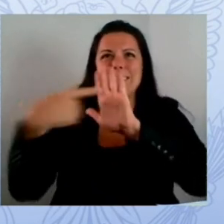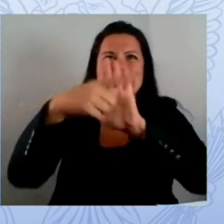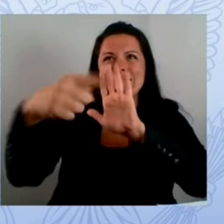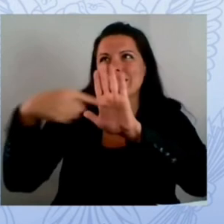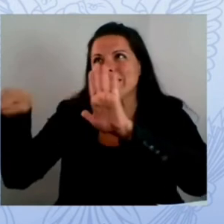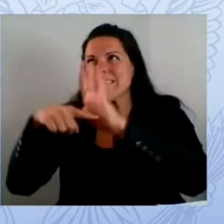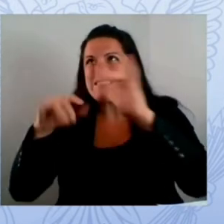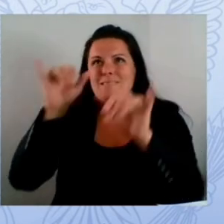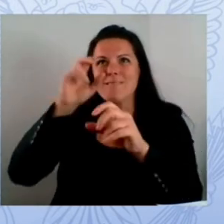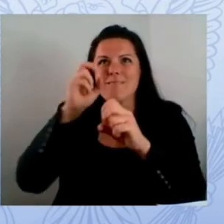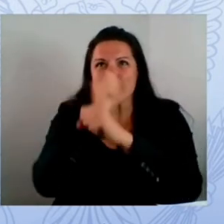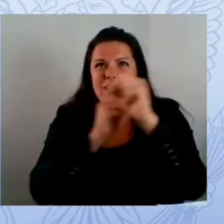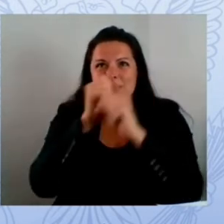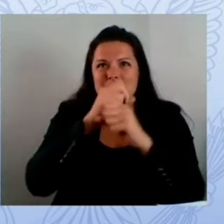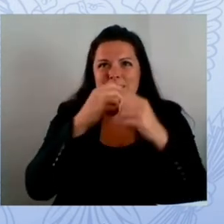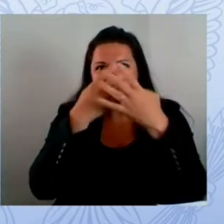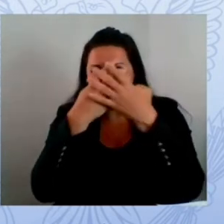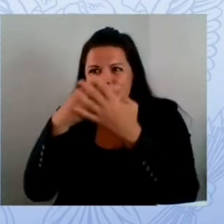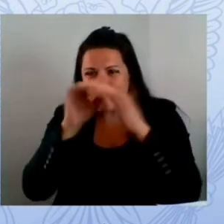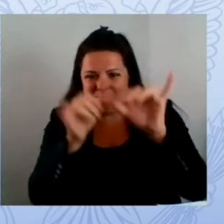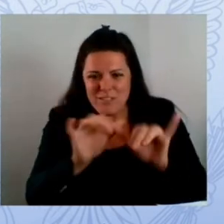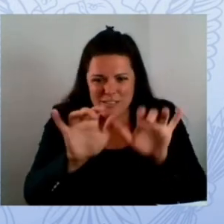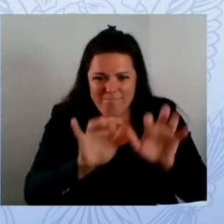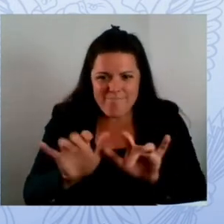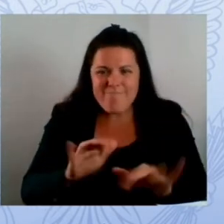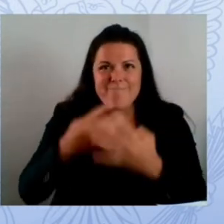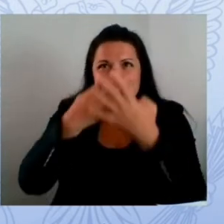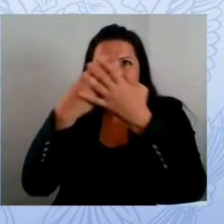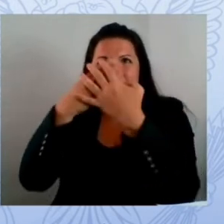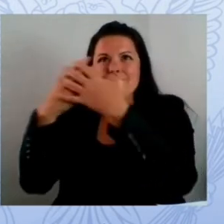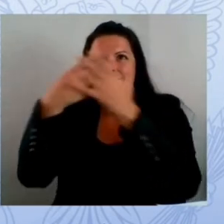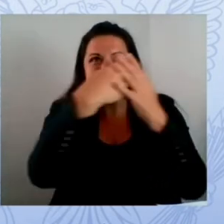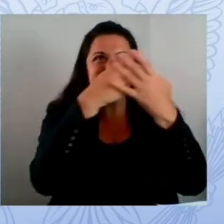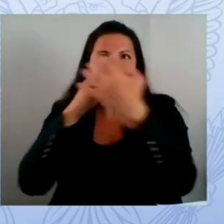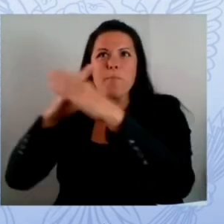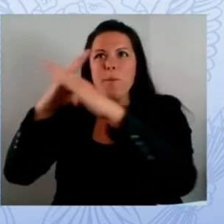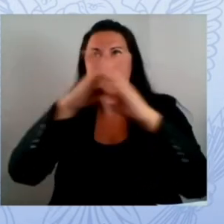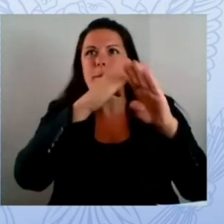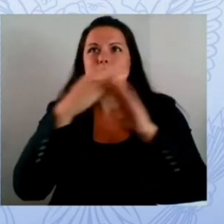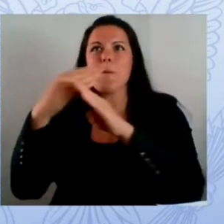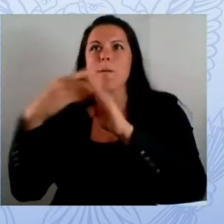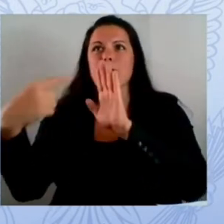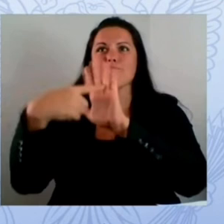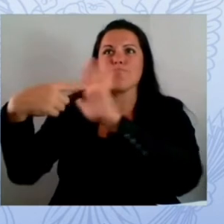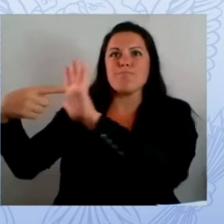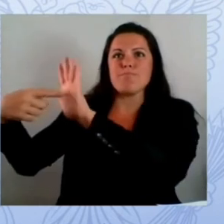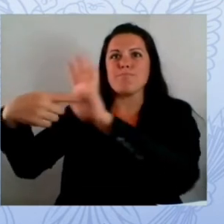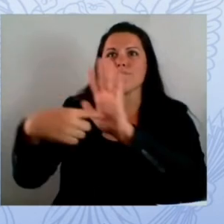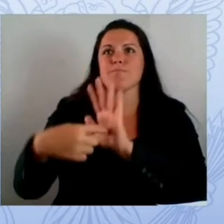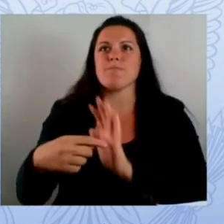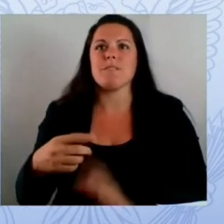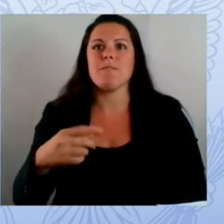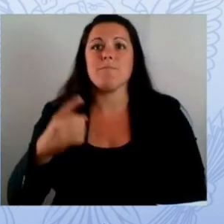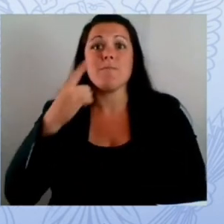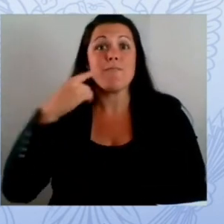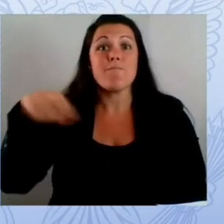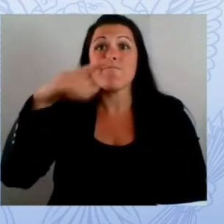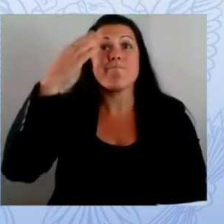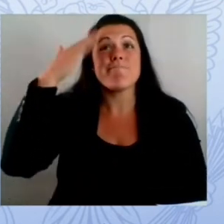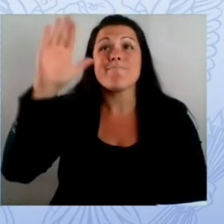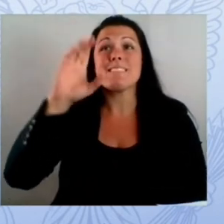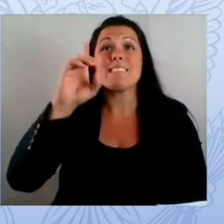with those read about about them in the papers they essentially would shut down a network for days if not weeks and uh